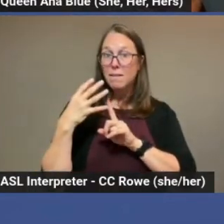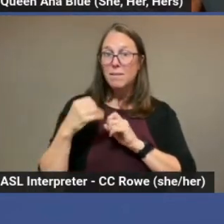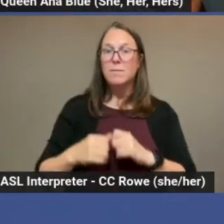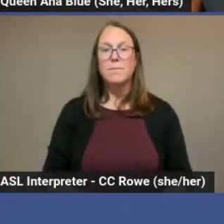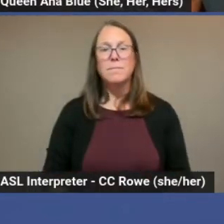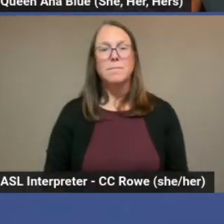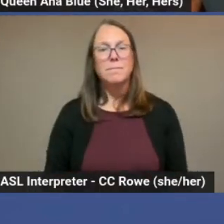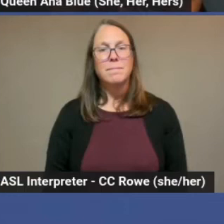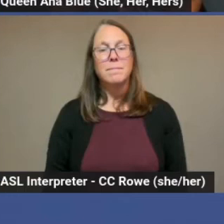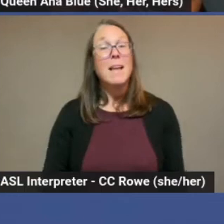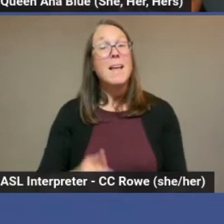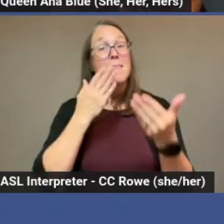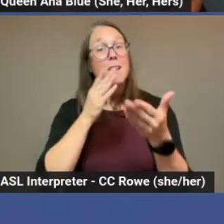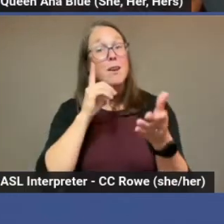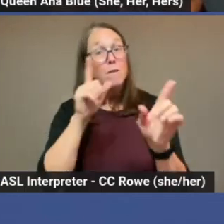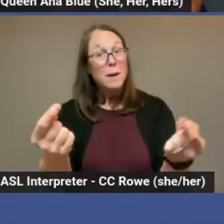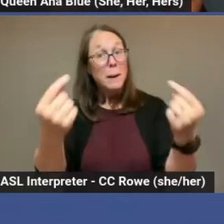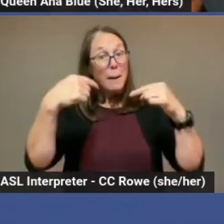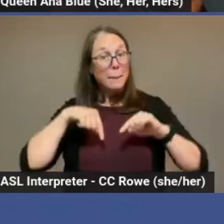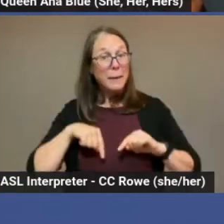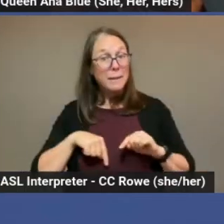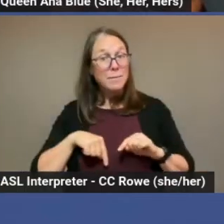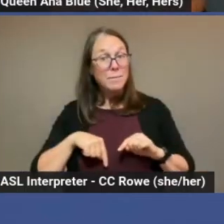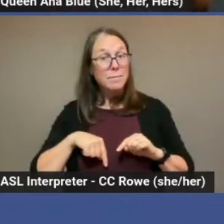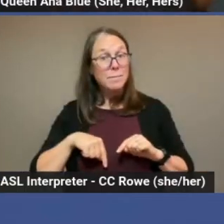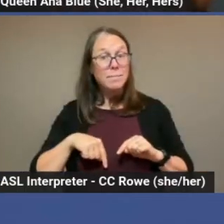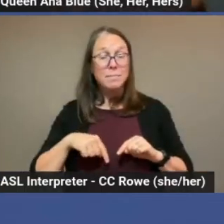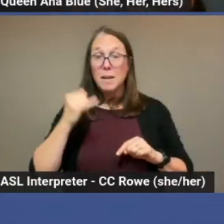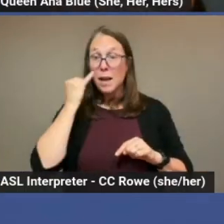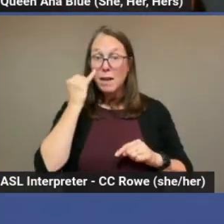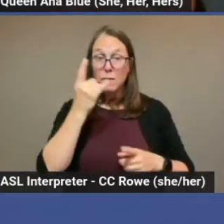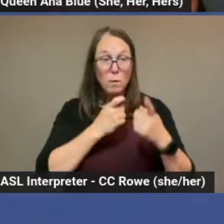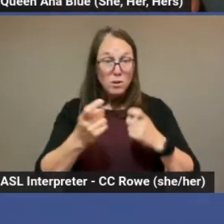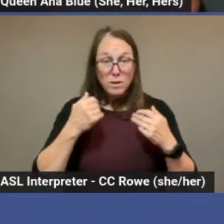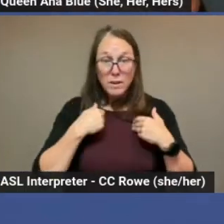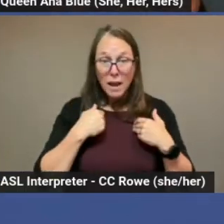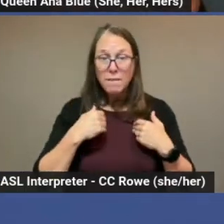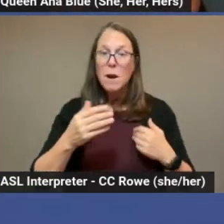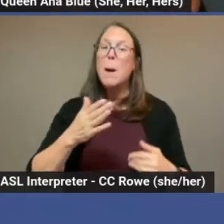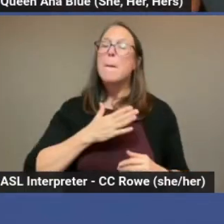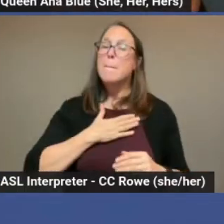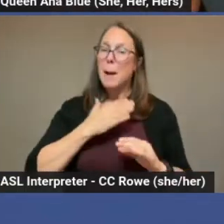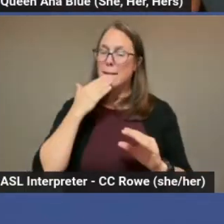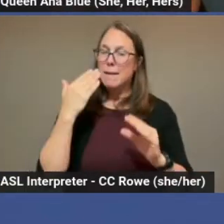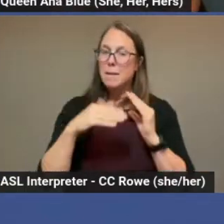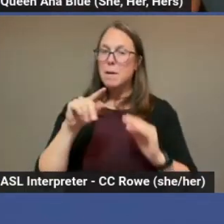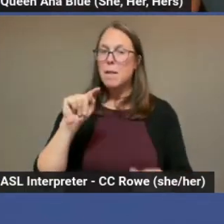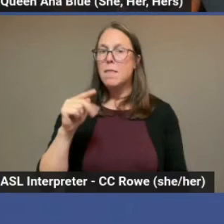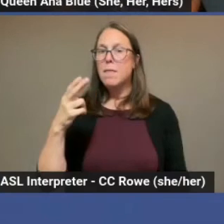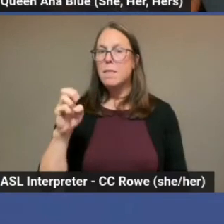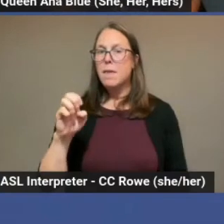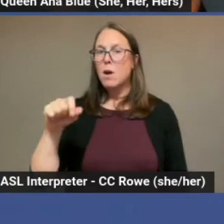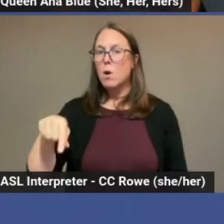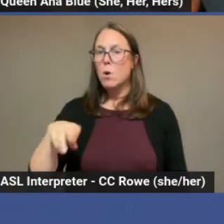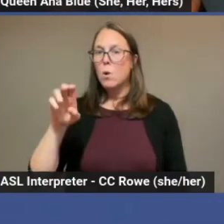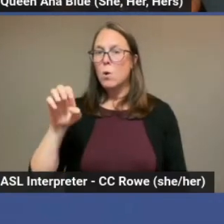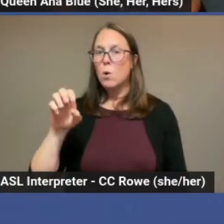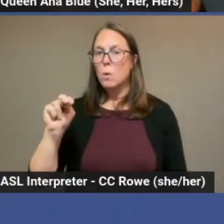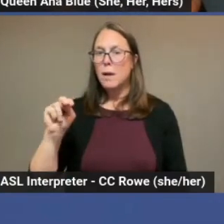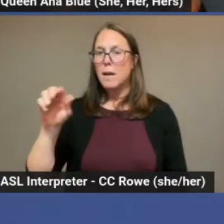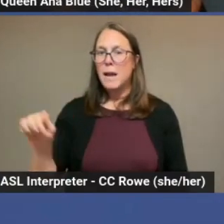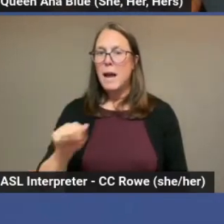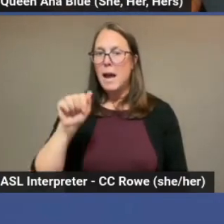So thank you for attending and have any questions, there's my email, thequeen at queenannablu.com. Thank you.